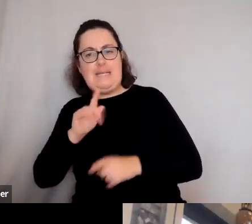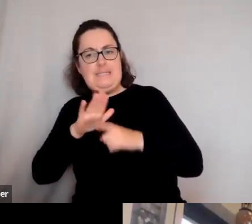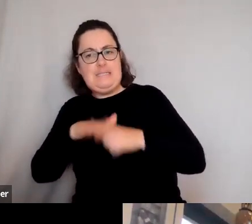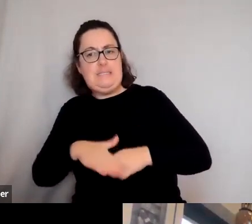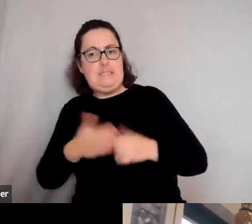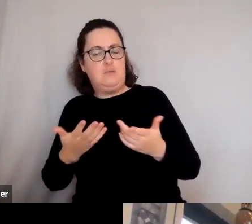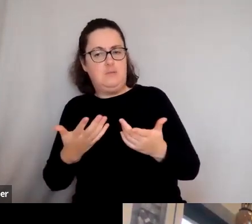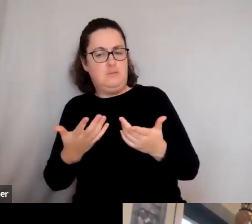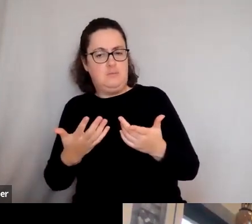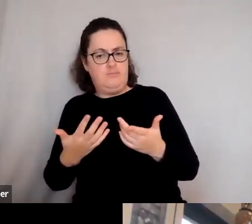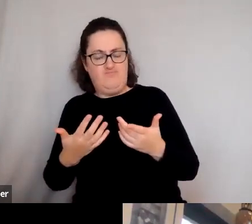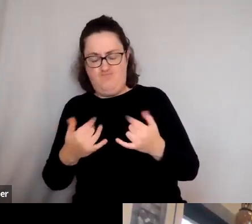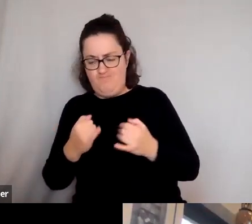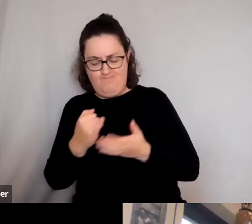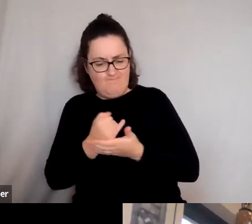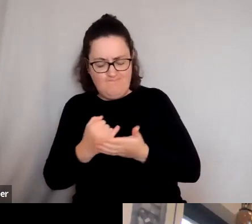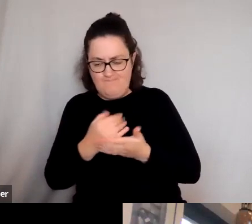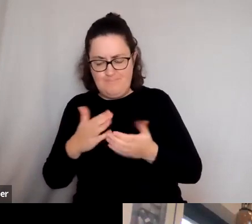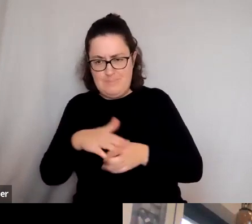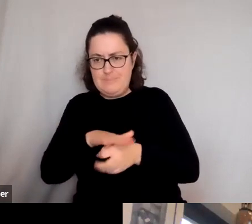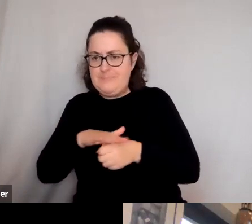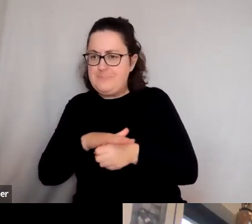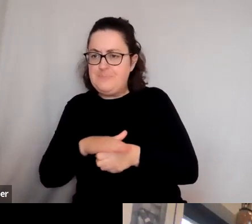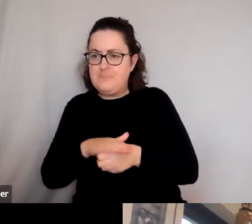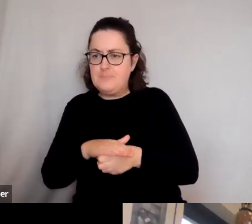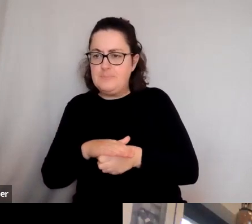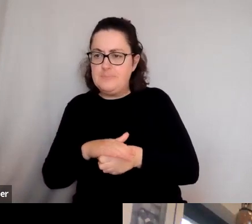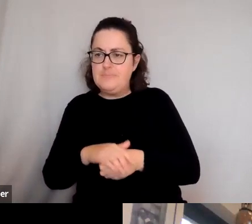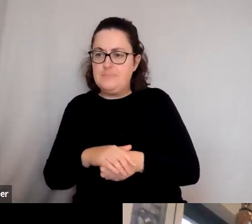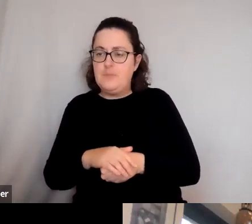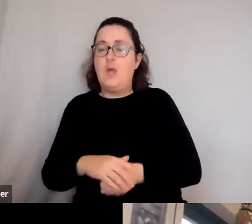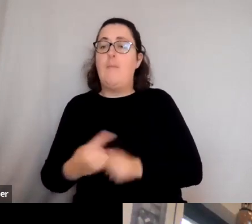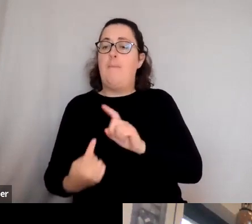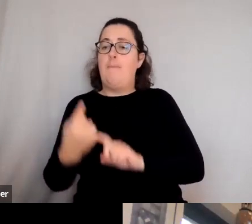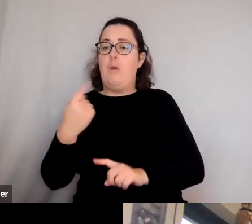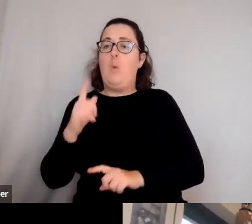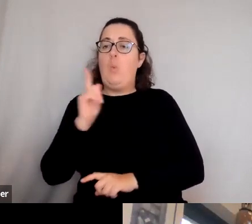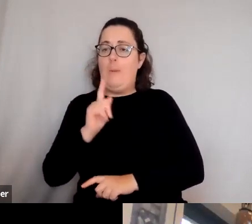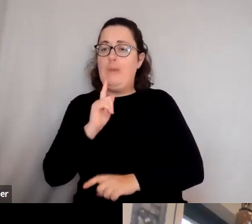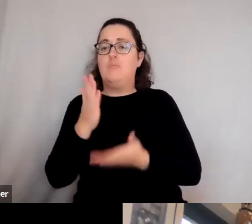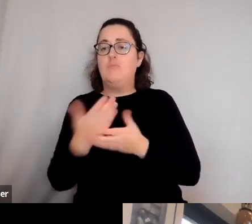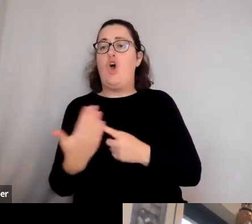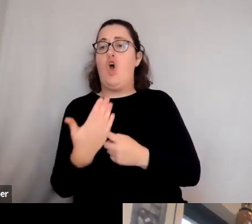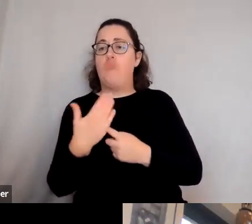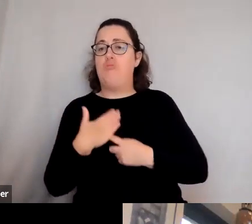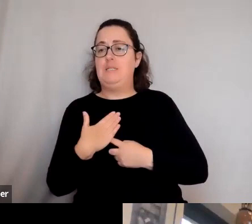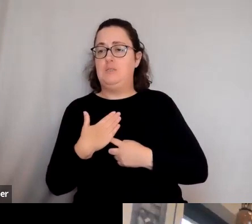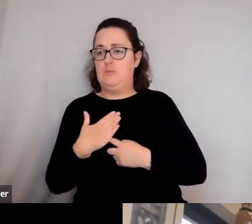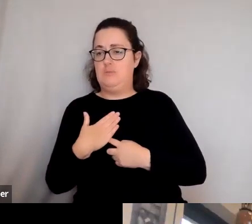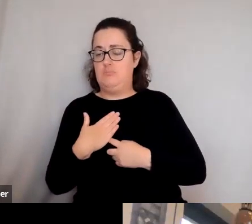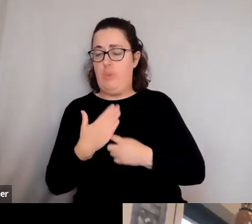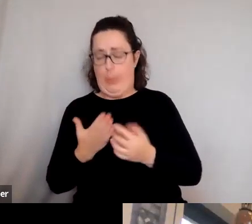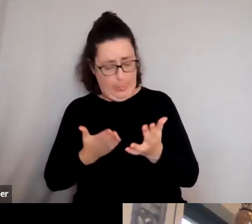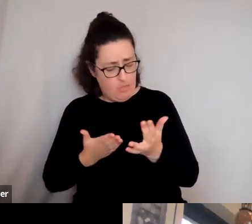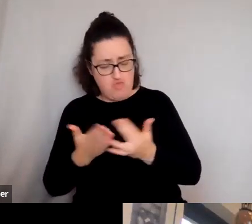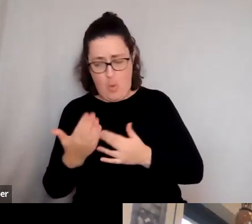it's because women are exploited and oppressed throughout, to greater or lesser degree, throughout